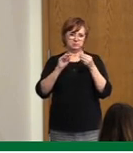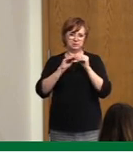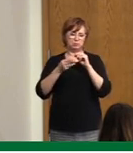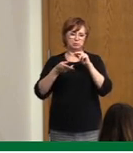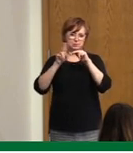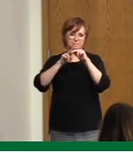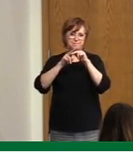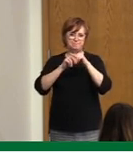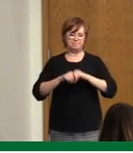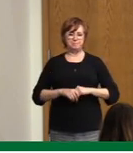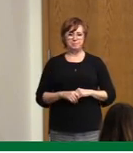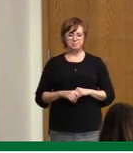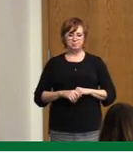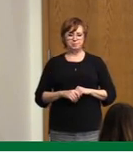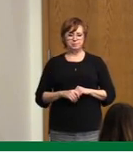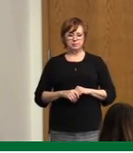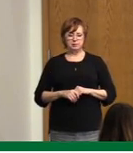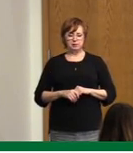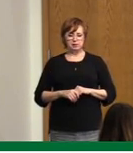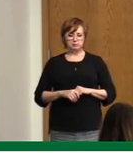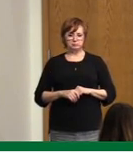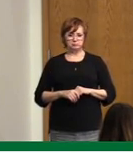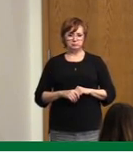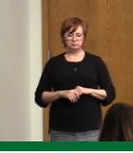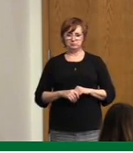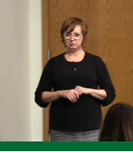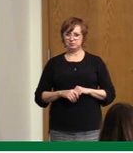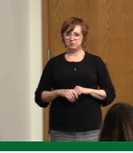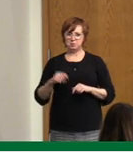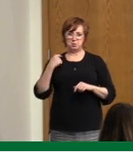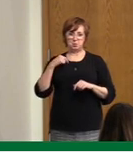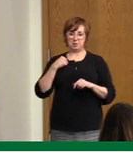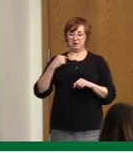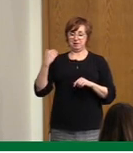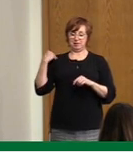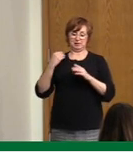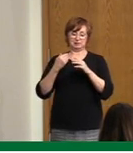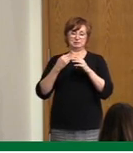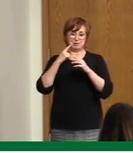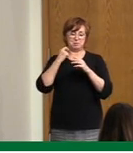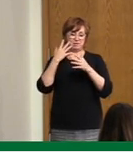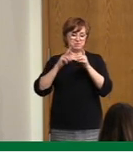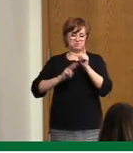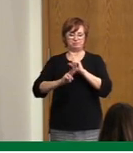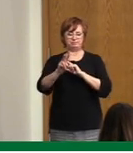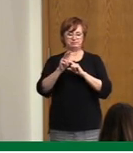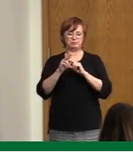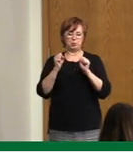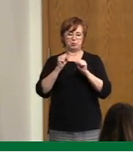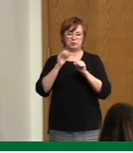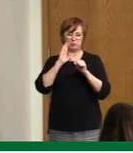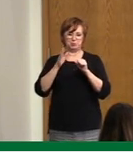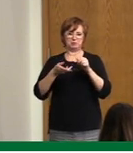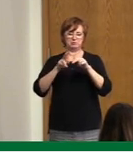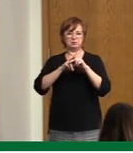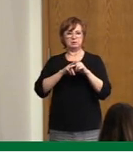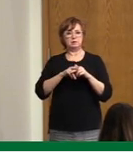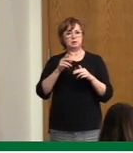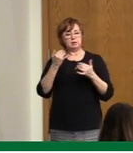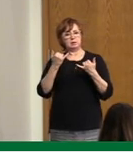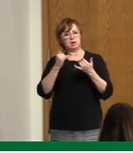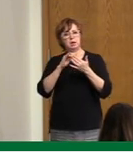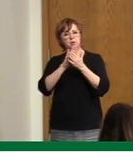bit later than other jurisdictions, but that's exactly what is predicted. So again, I think we've all adjusted, you know, the weather's been milder. We,